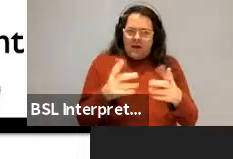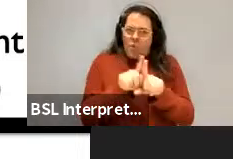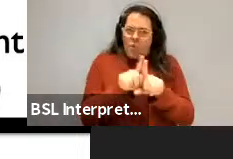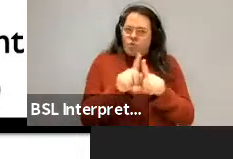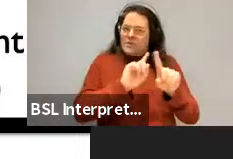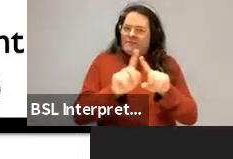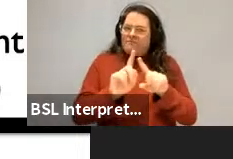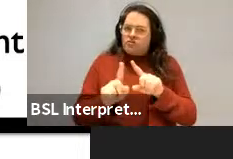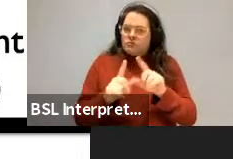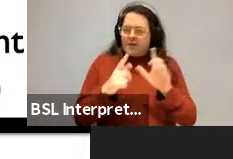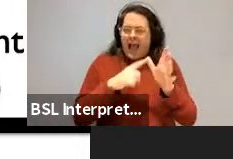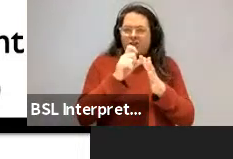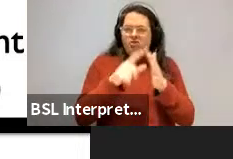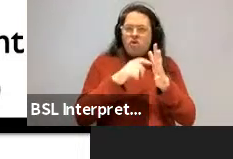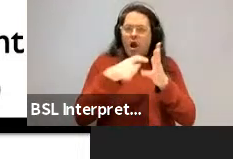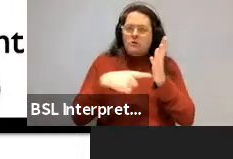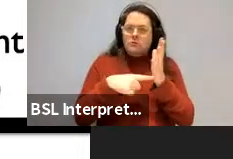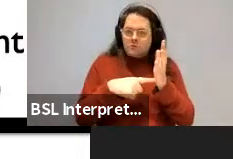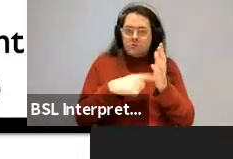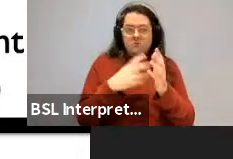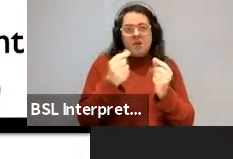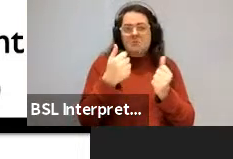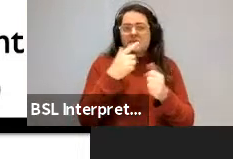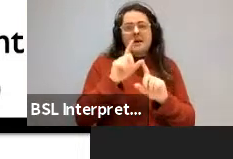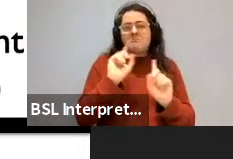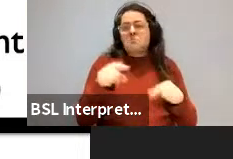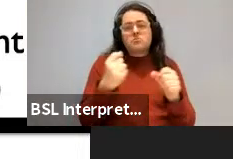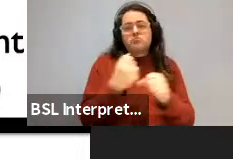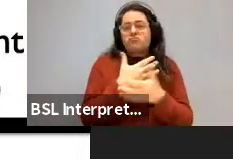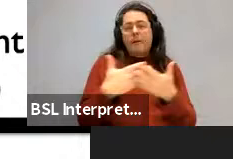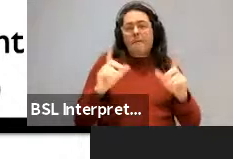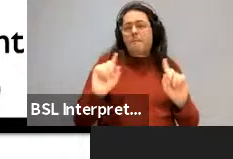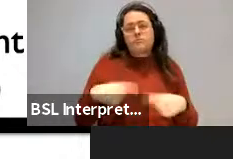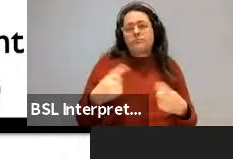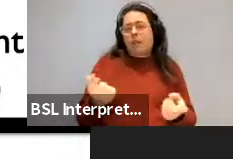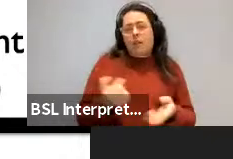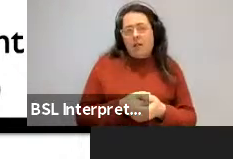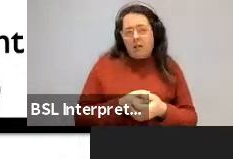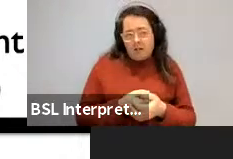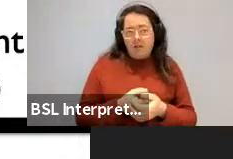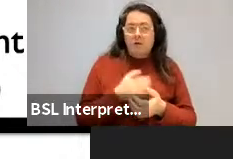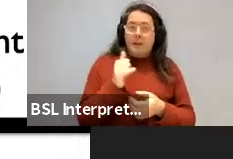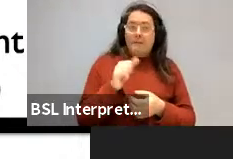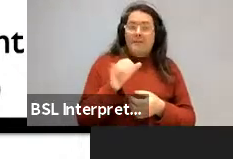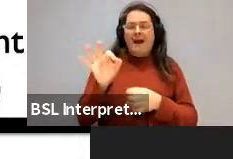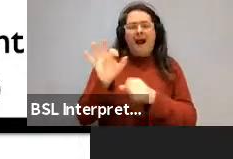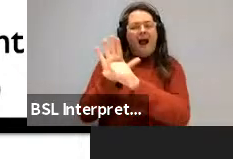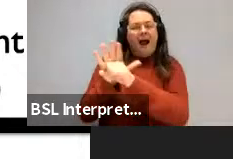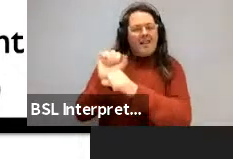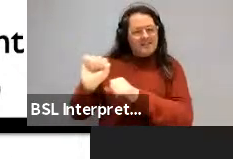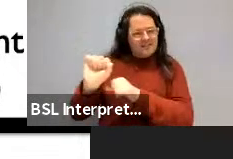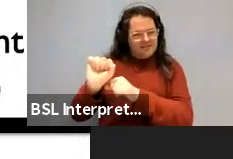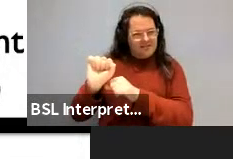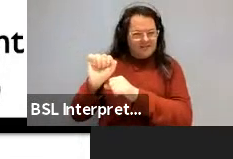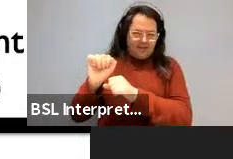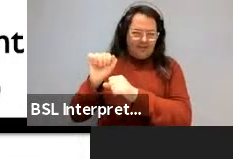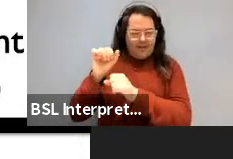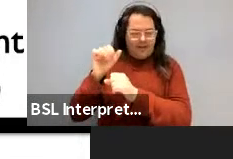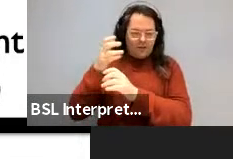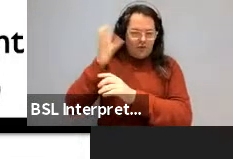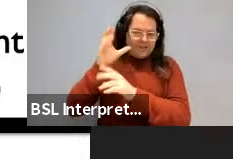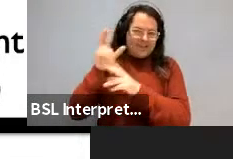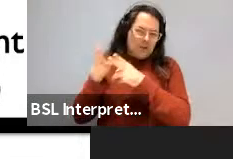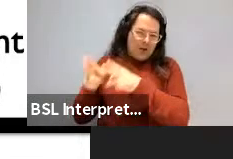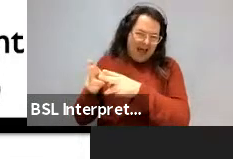um, ungrammatical impossible by, uh, sort of the, the island Chomsky way of thinking about things. Once again,